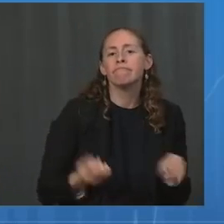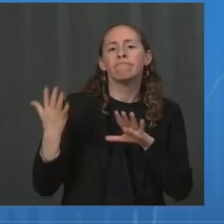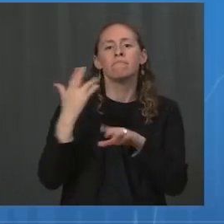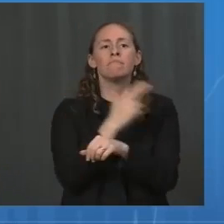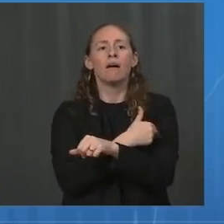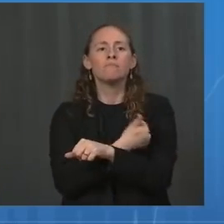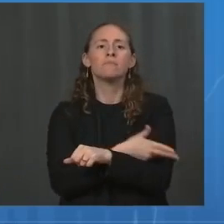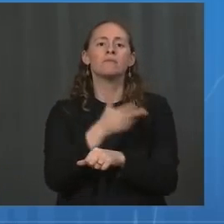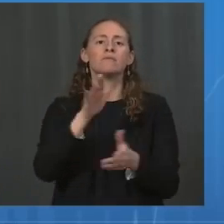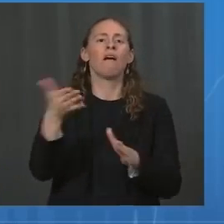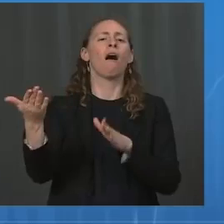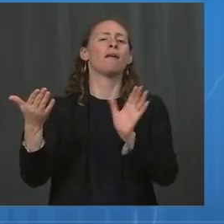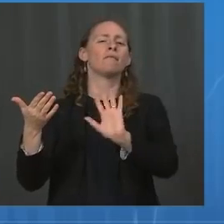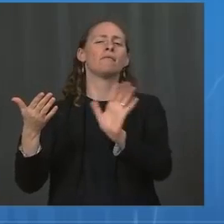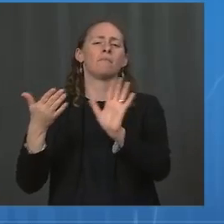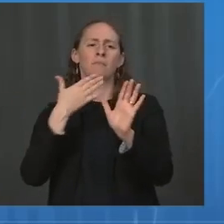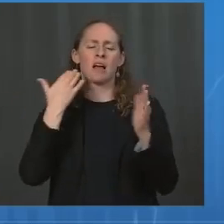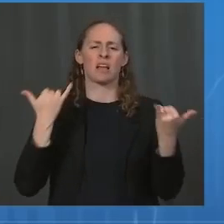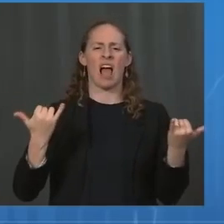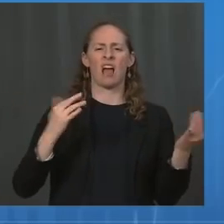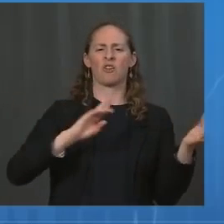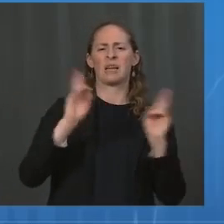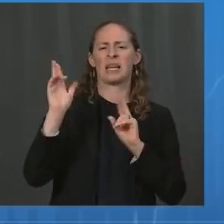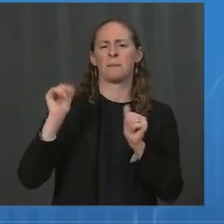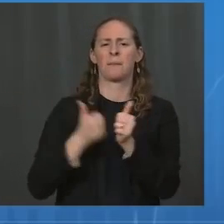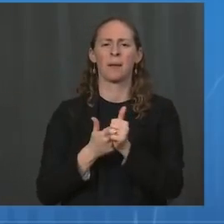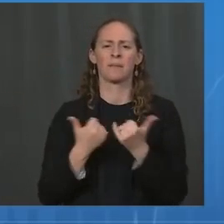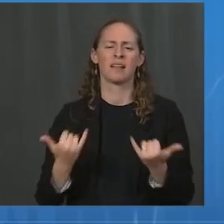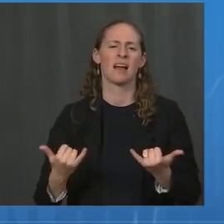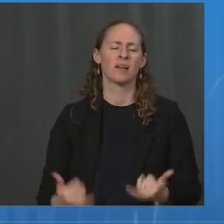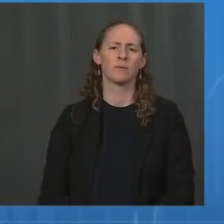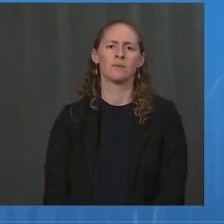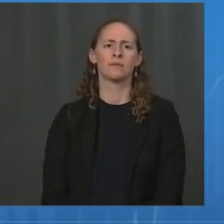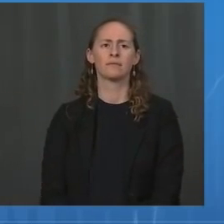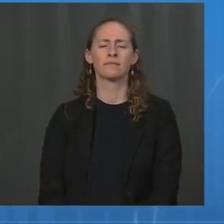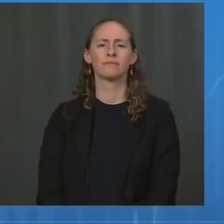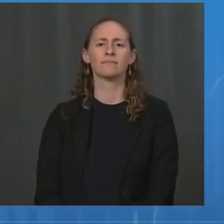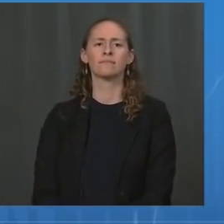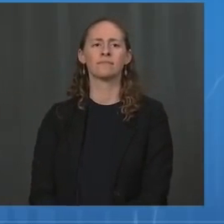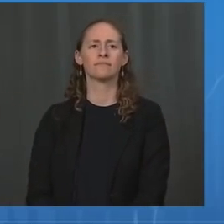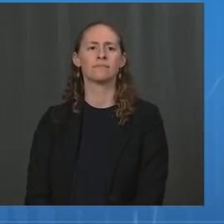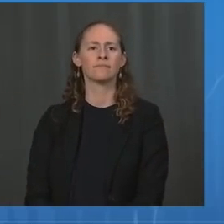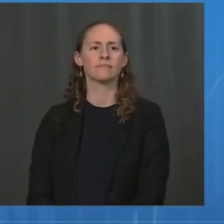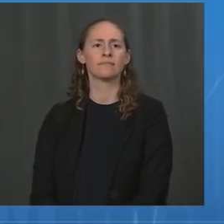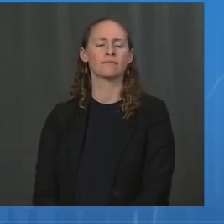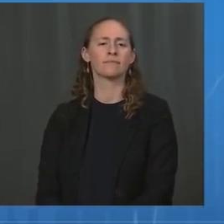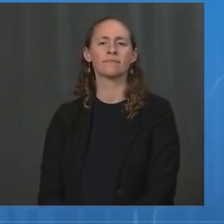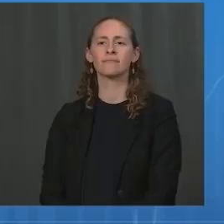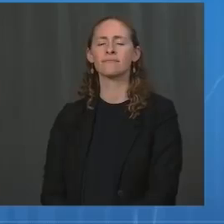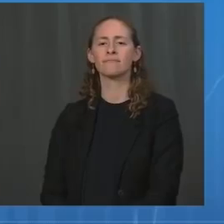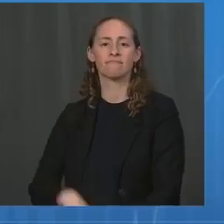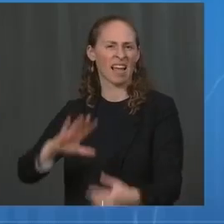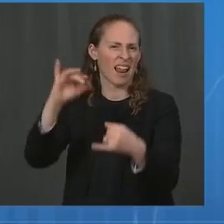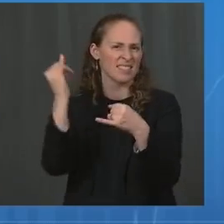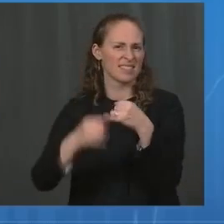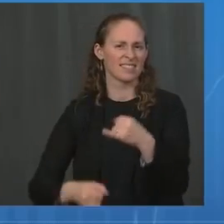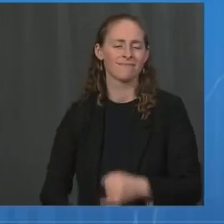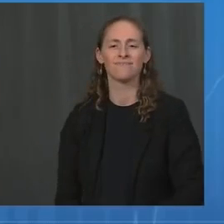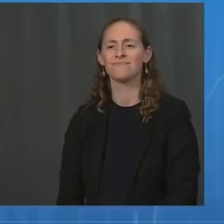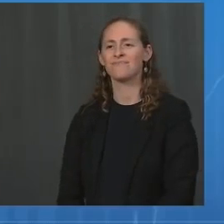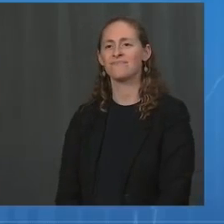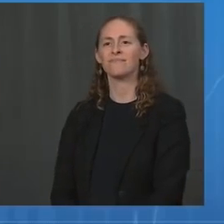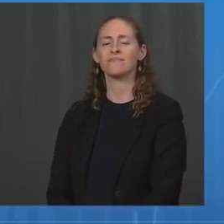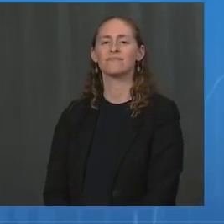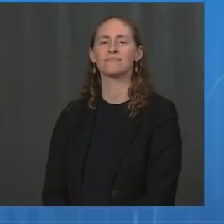ahead of the virus. Next question. This will be our last question. We'll go to Jeannie Bowman at Bloomberg.